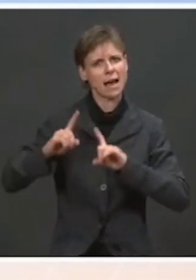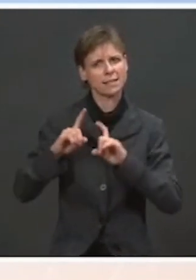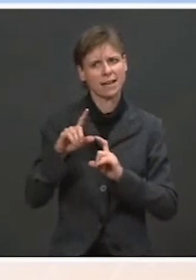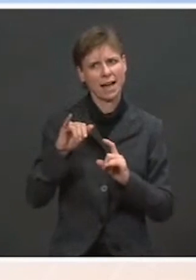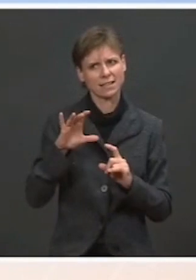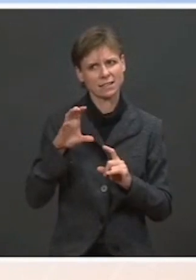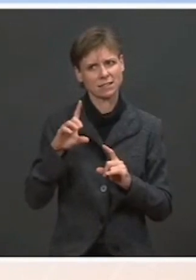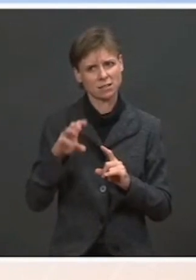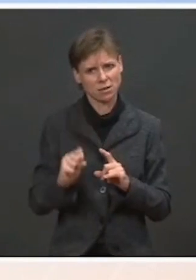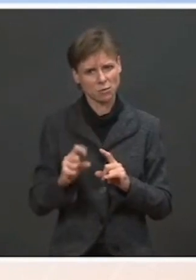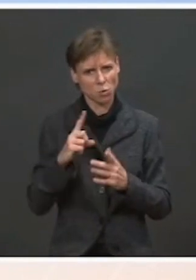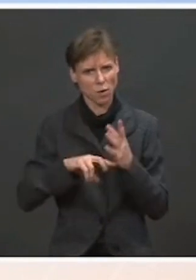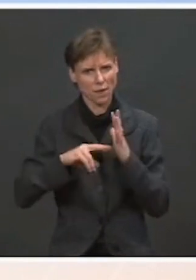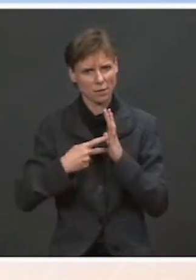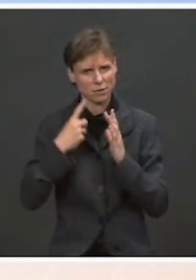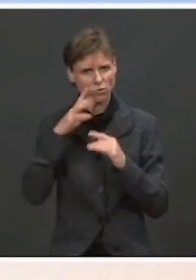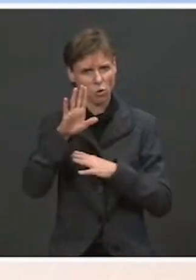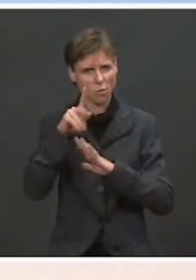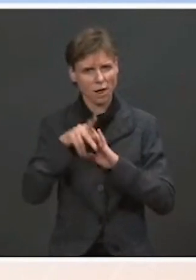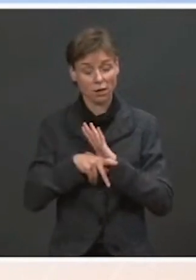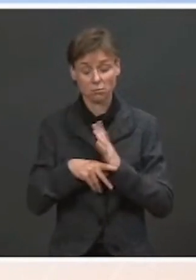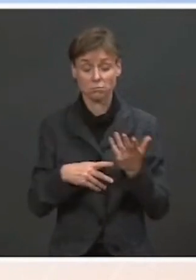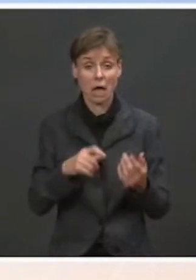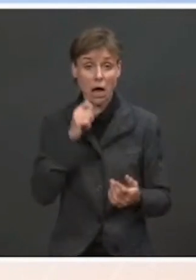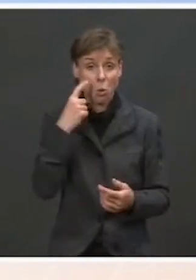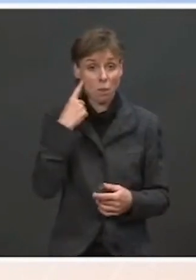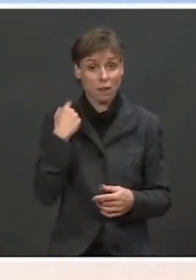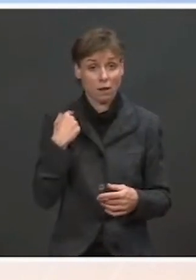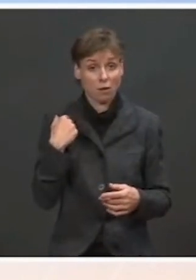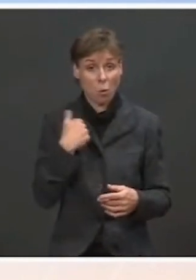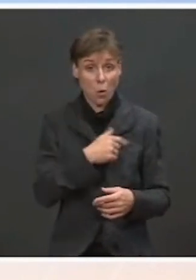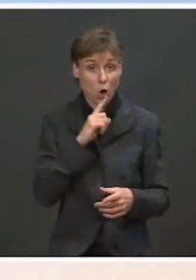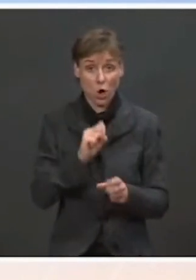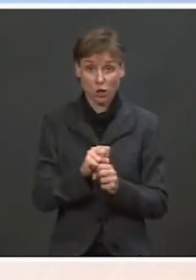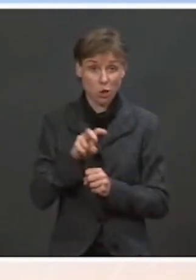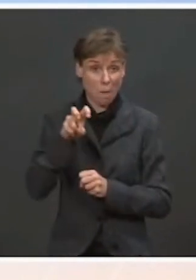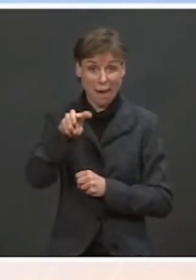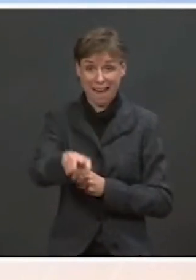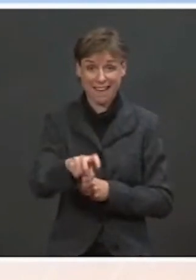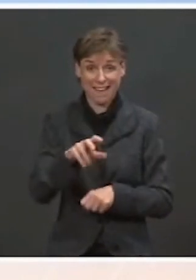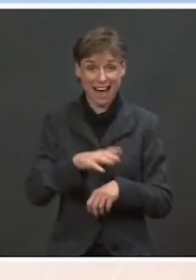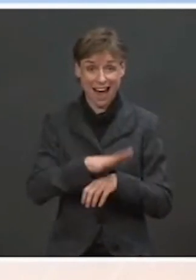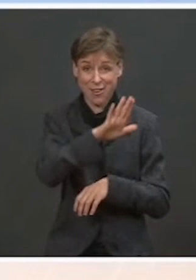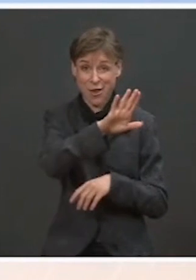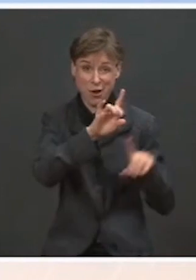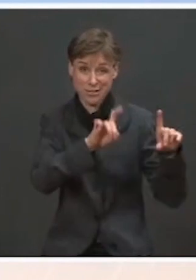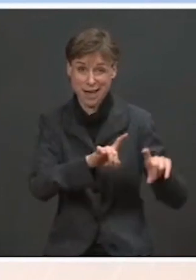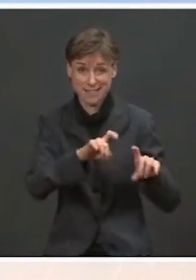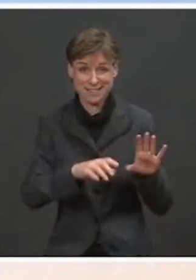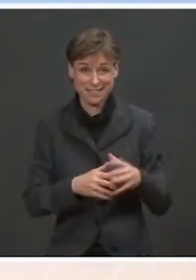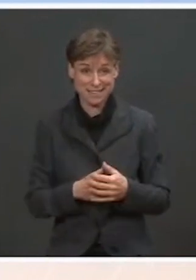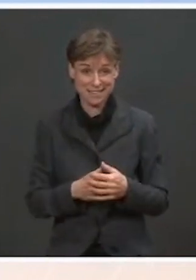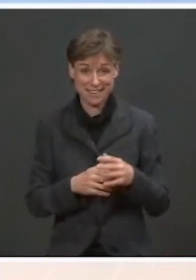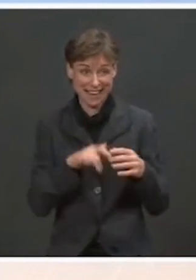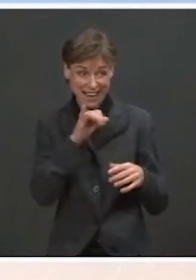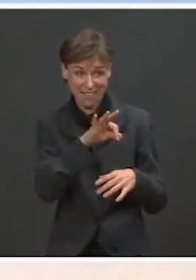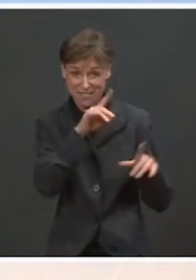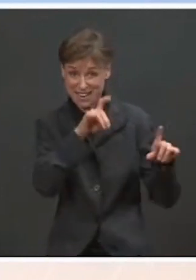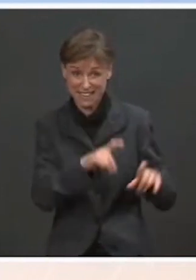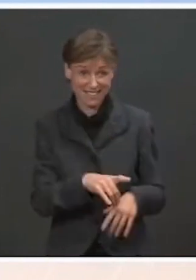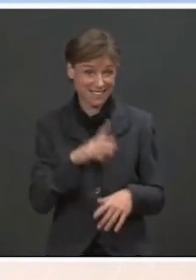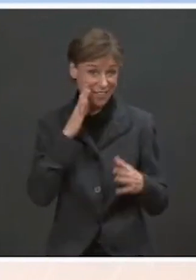your review of those policies? MS. I don't think we're going to get ahead of their testing, if they are testing, if they decide to test.